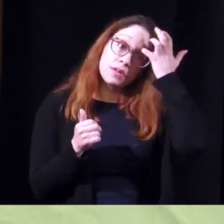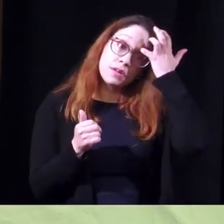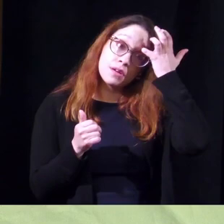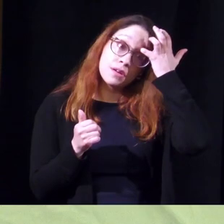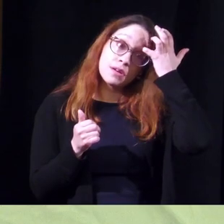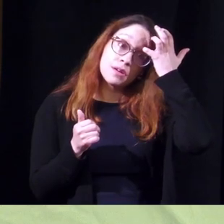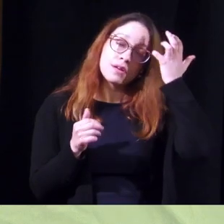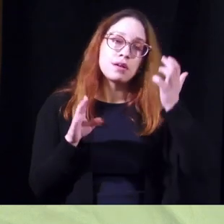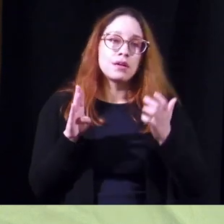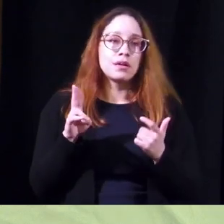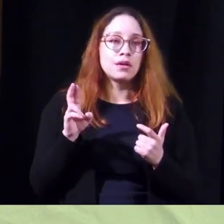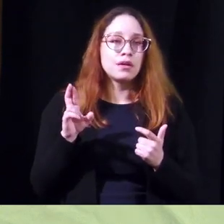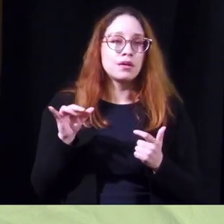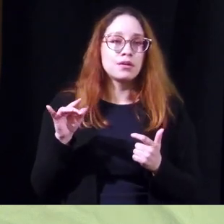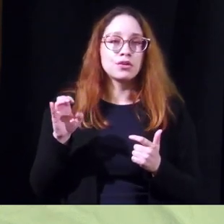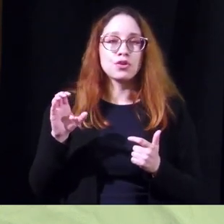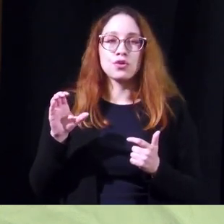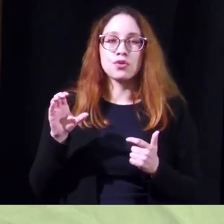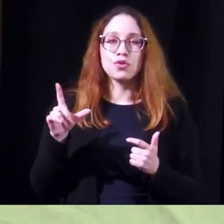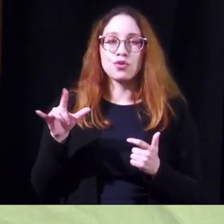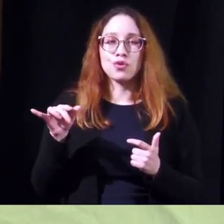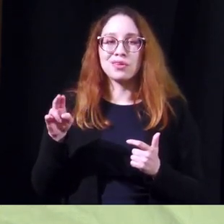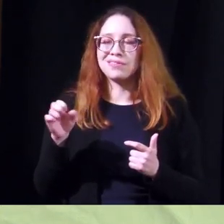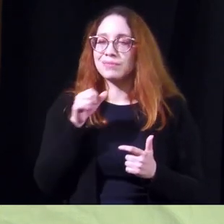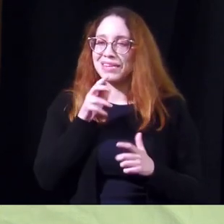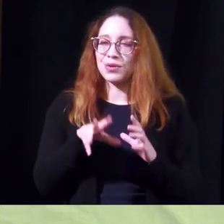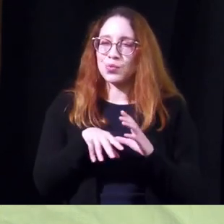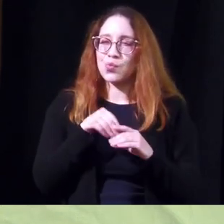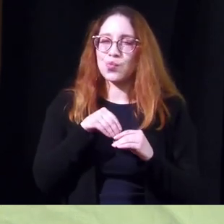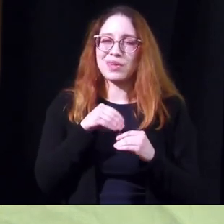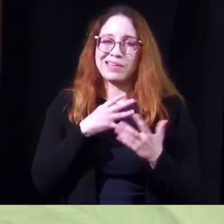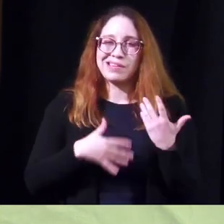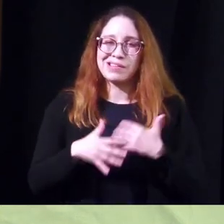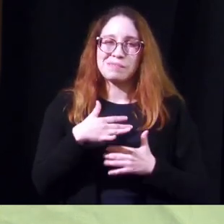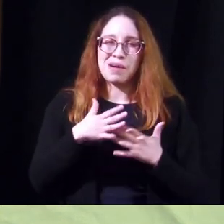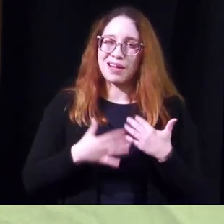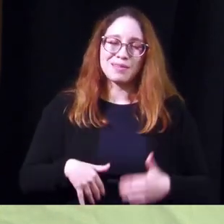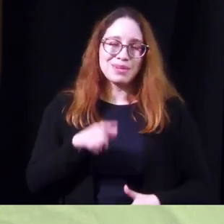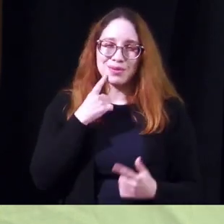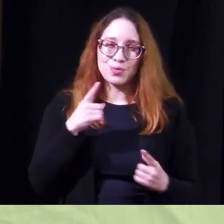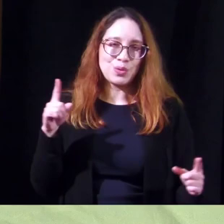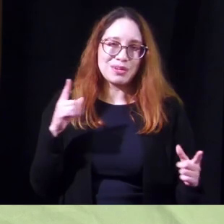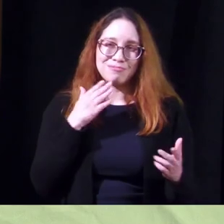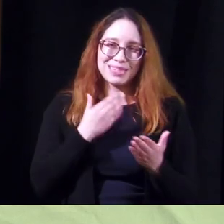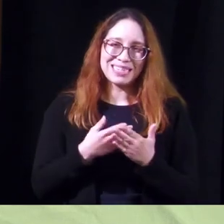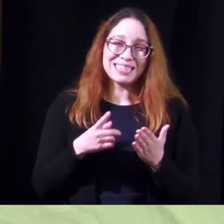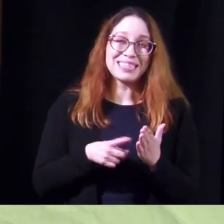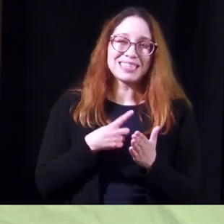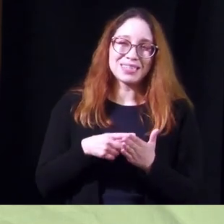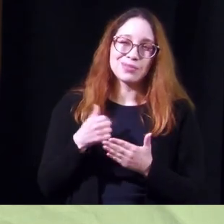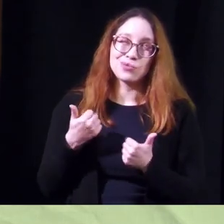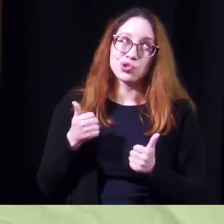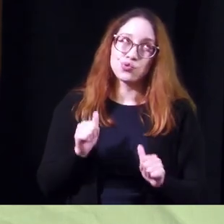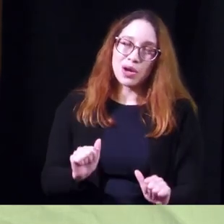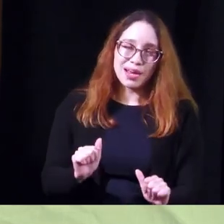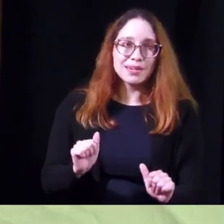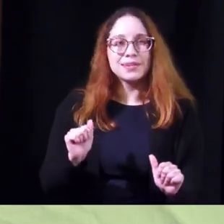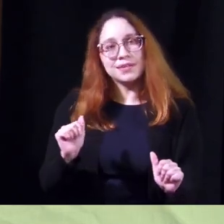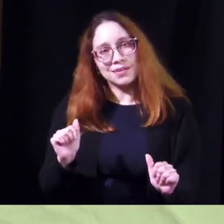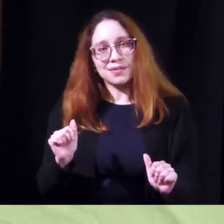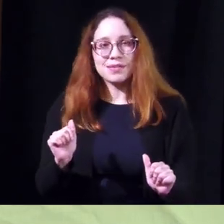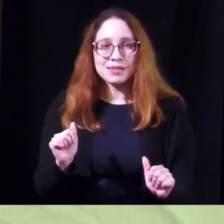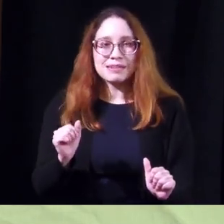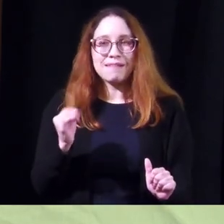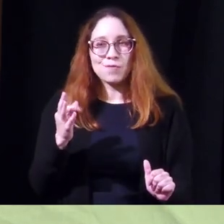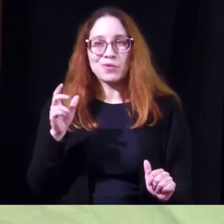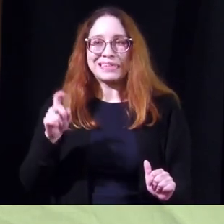urocholine bethanacol they don't get absorbed well they don't work very well but it's sometimes what we try as a as a